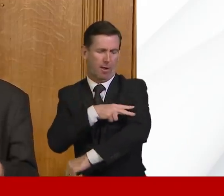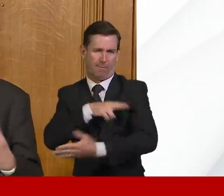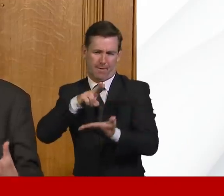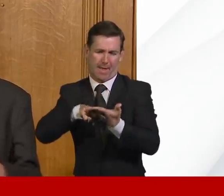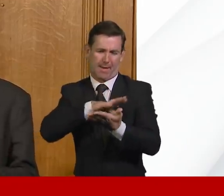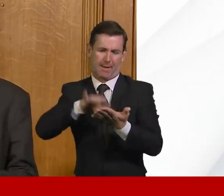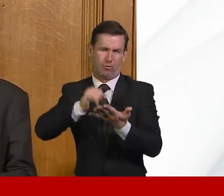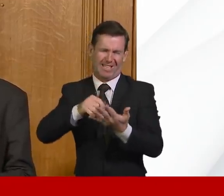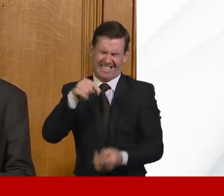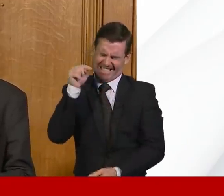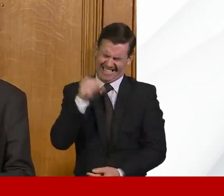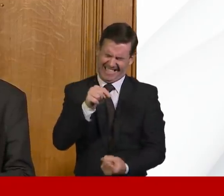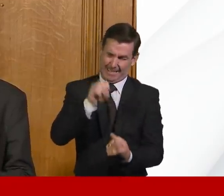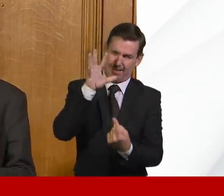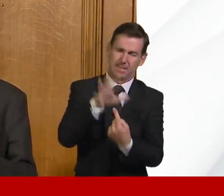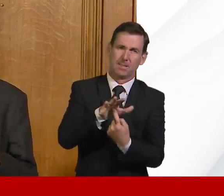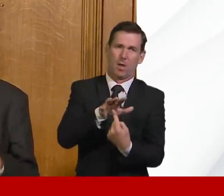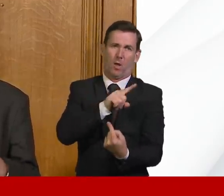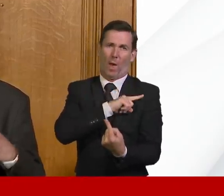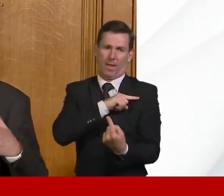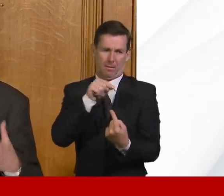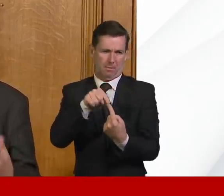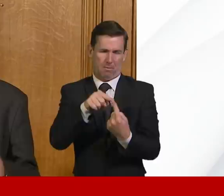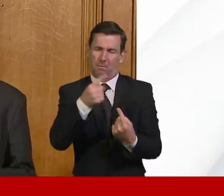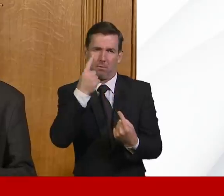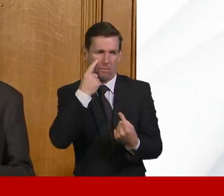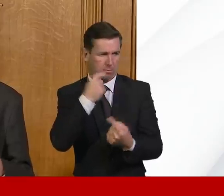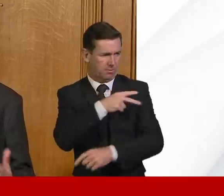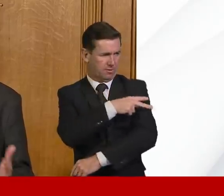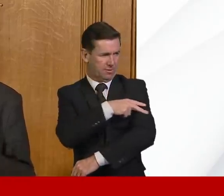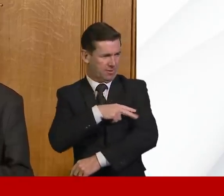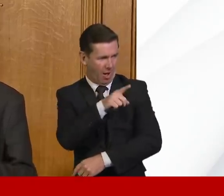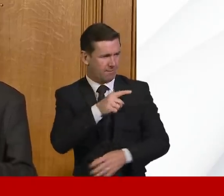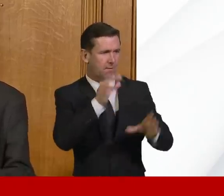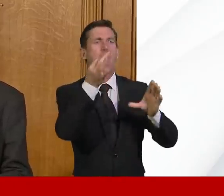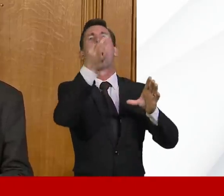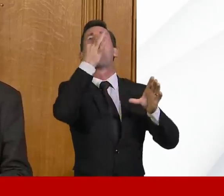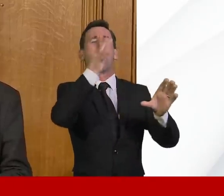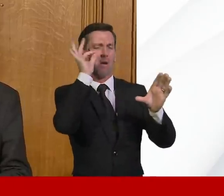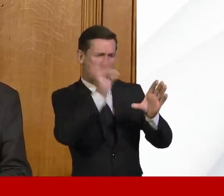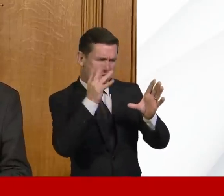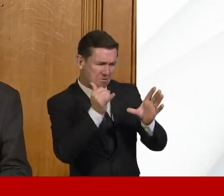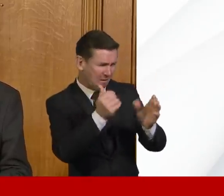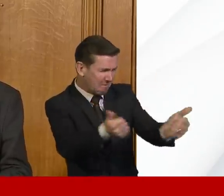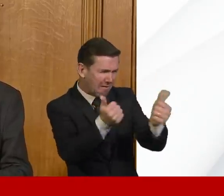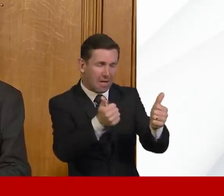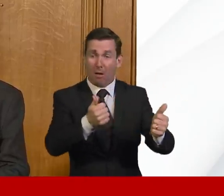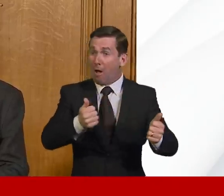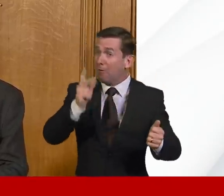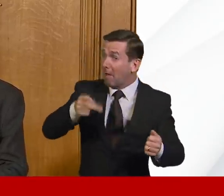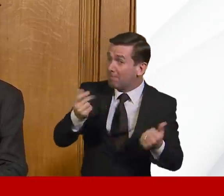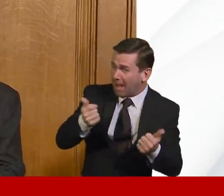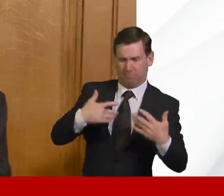critical first step in ensuring that where staff don't have COVID-19, they can come back to the workforce as quickly as possible.